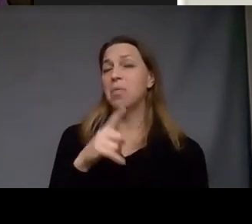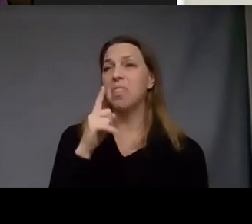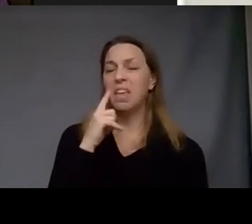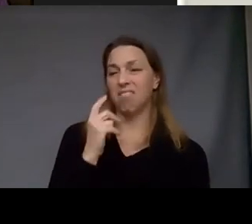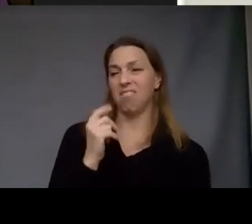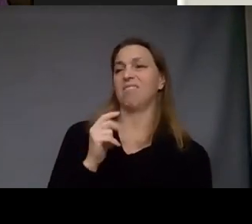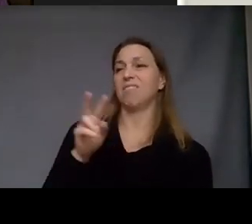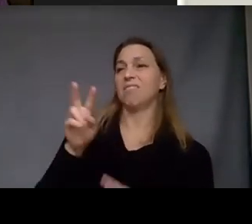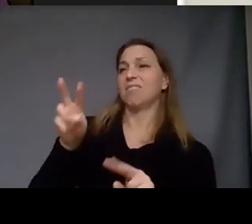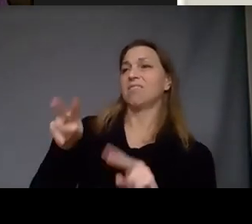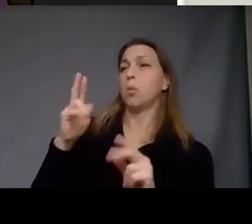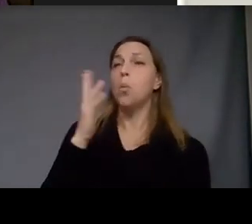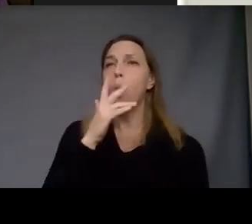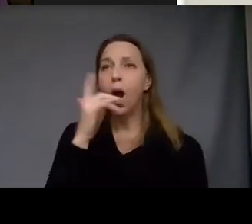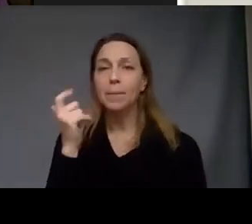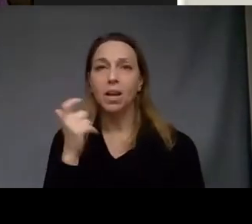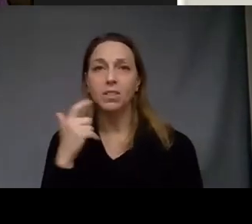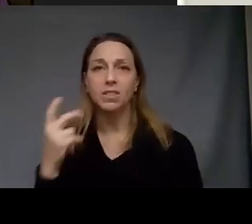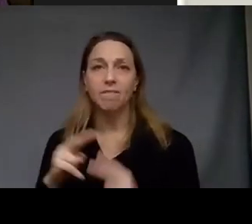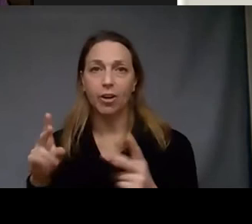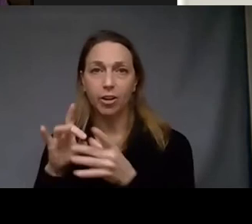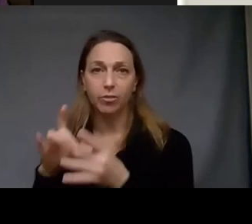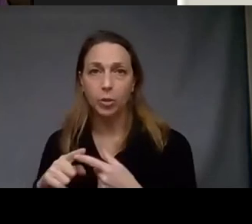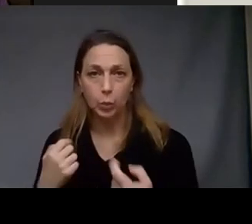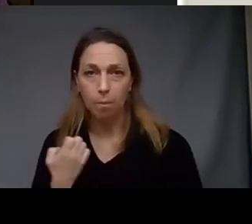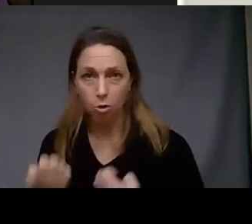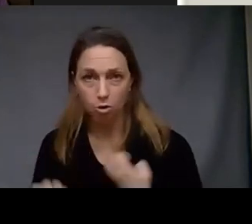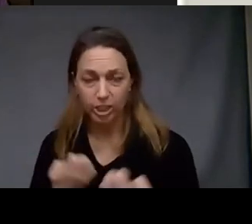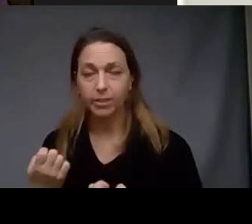because it is very emotional and